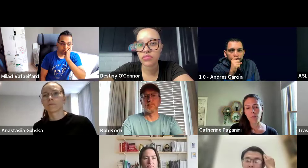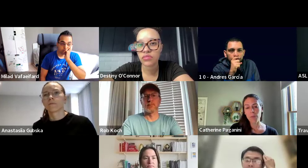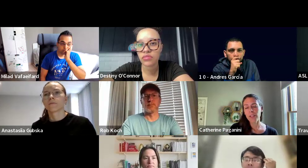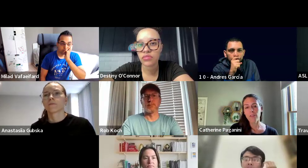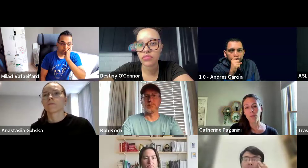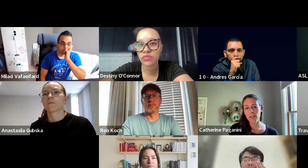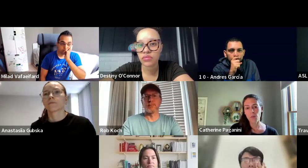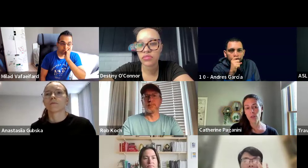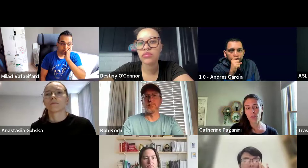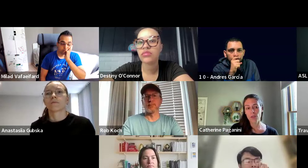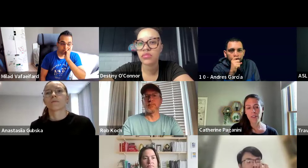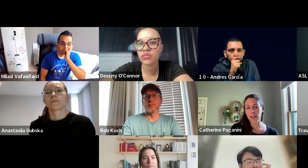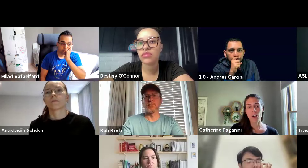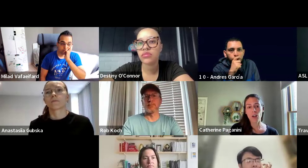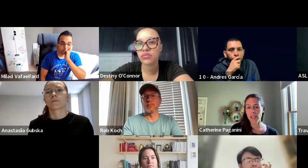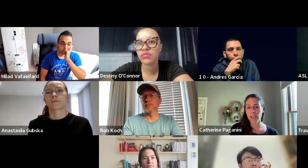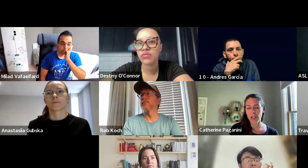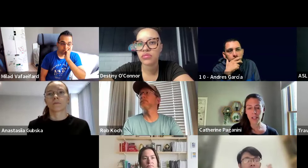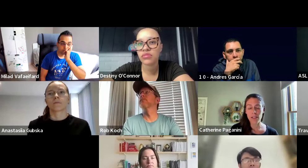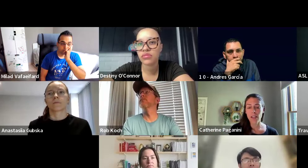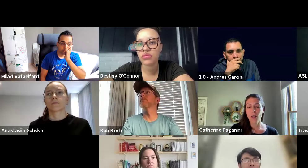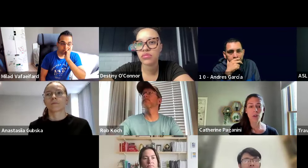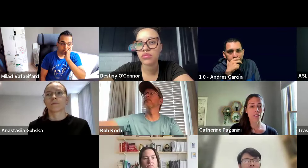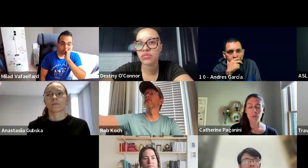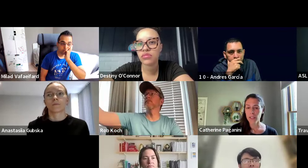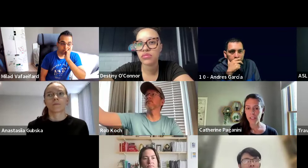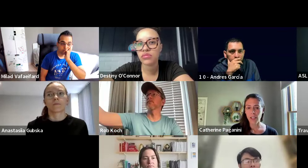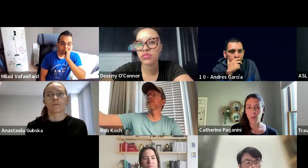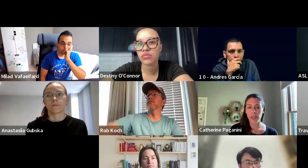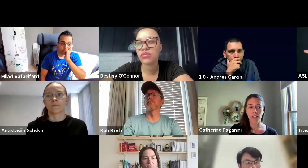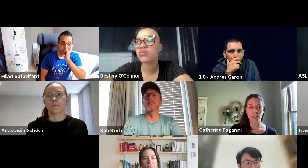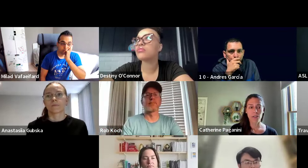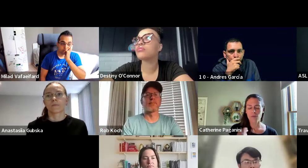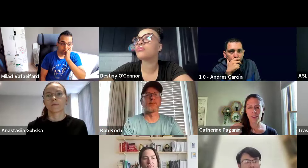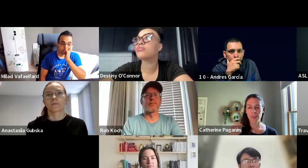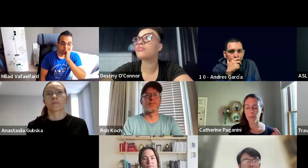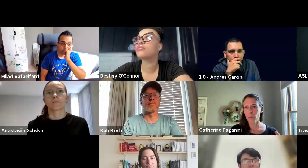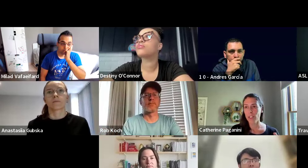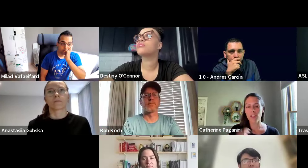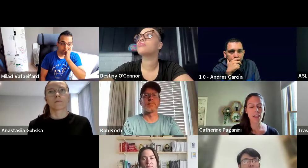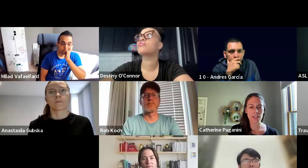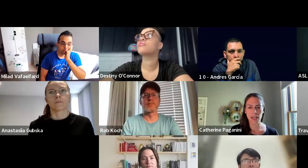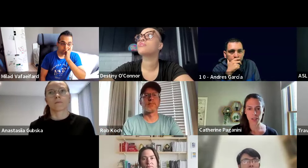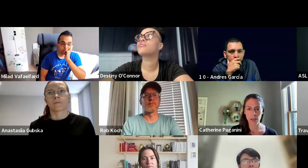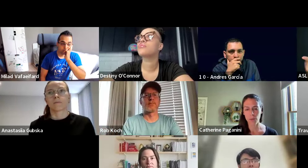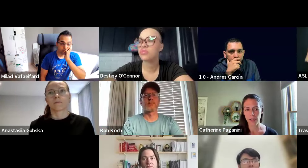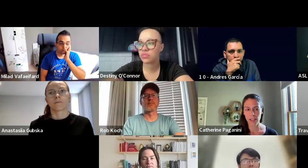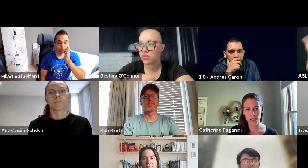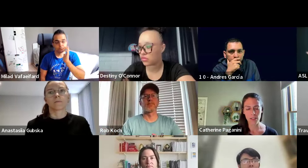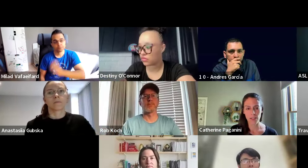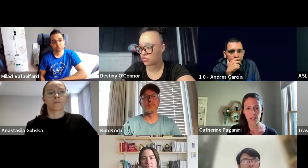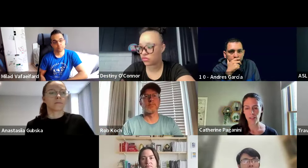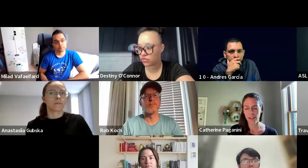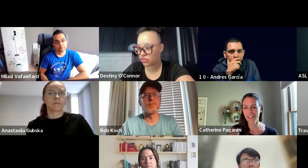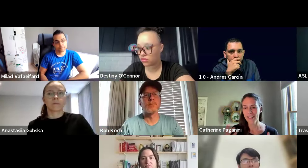if people never met someone who's deaf, they have no idea what it is. We're very busy. We think, we don't take the time to think about